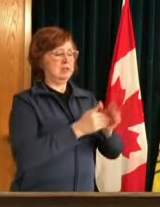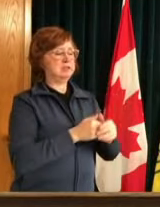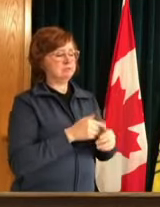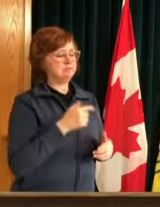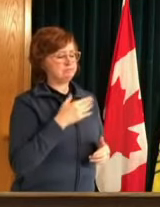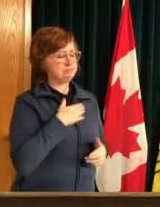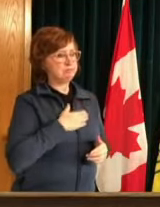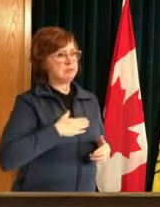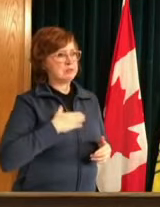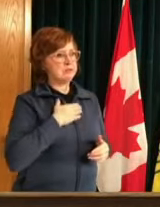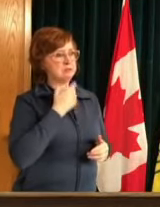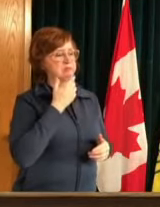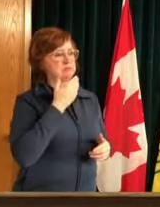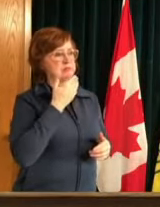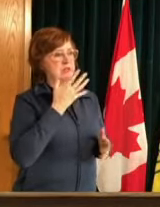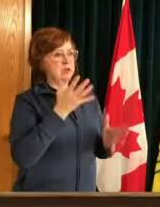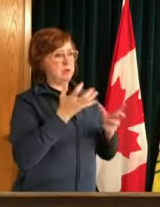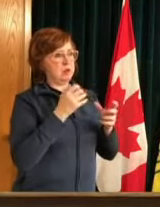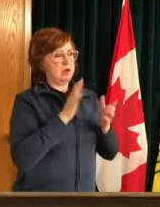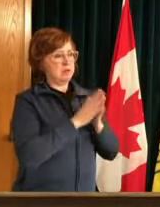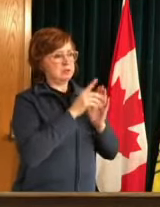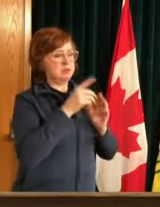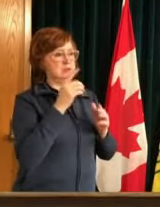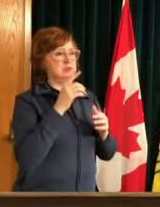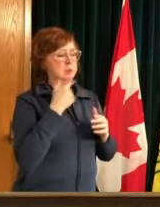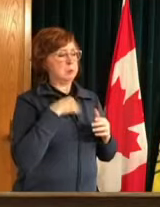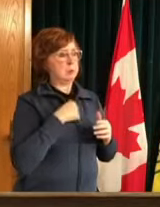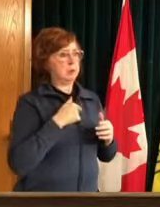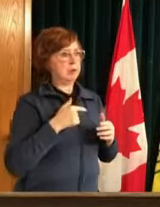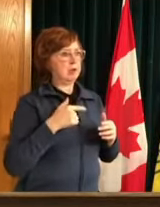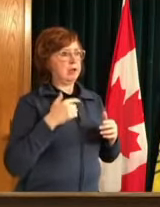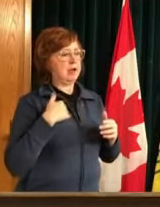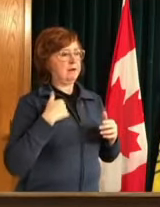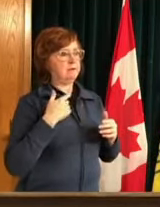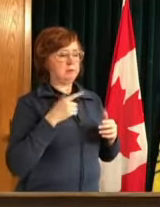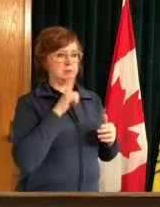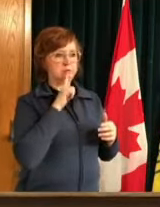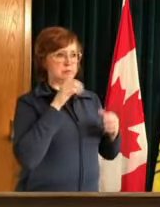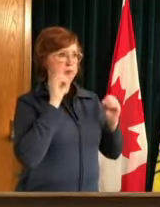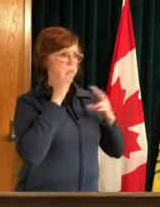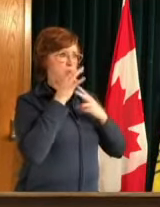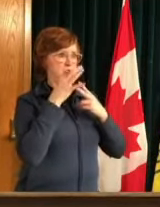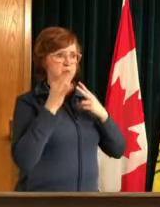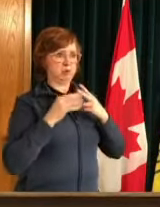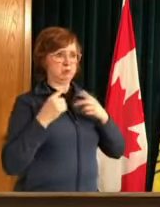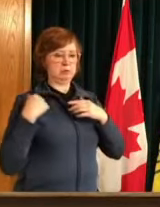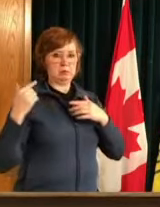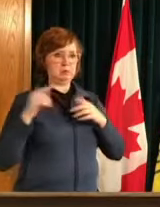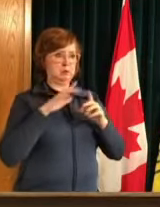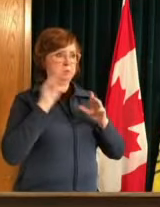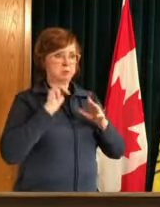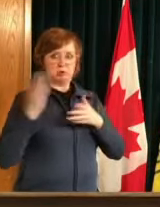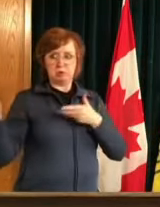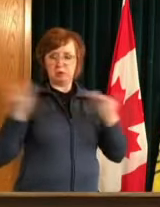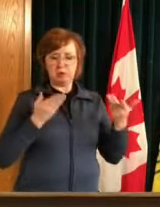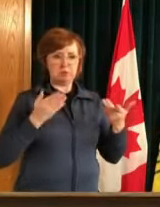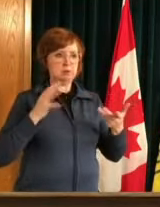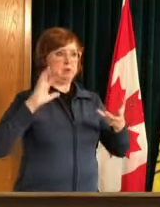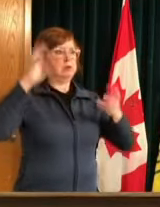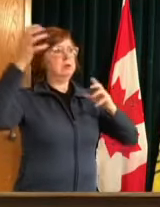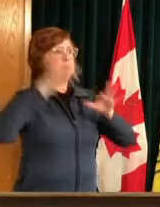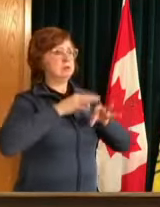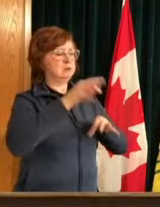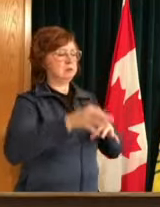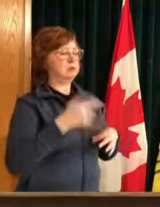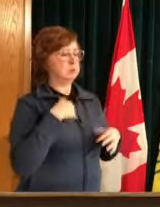been thrust on us by the erratic supply of moderna moderna deliveries and we're doing our very best to provide you with the vaccine as quickly as we're able